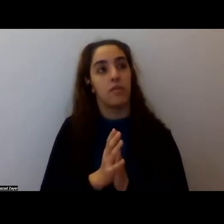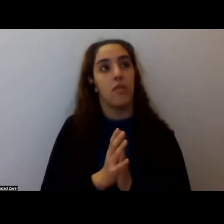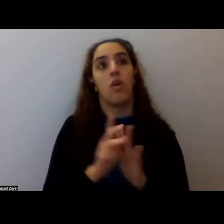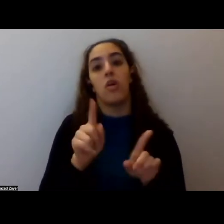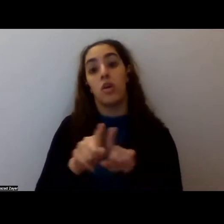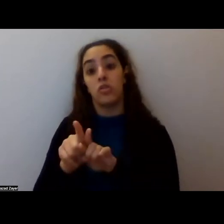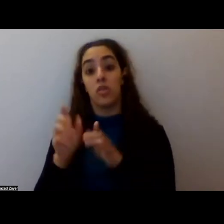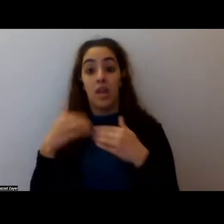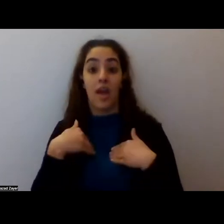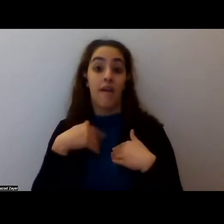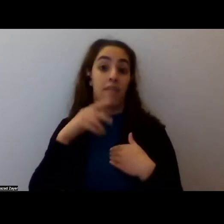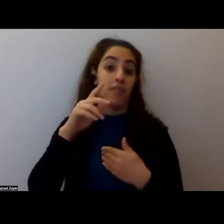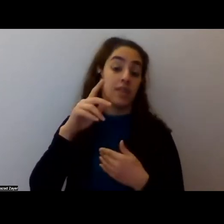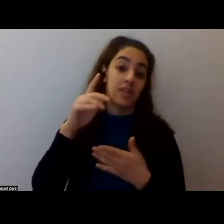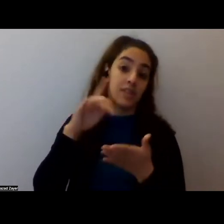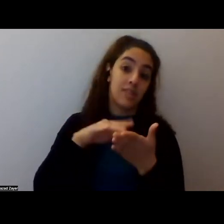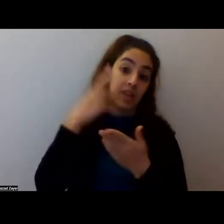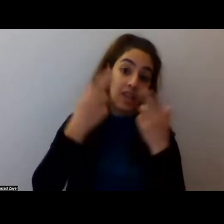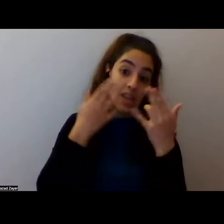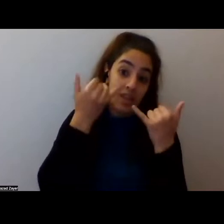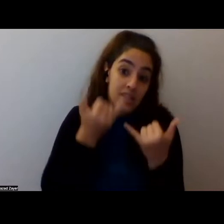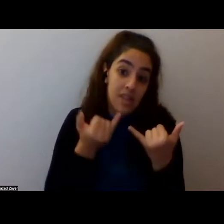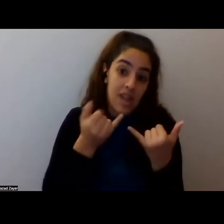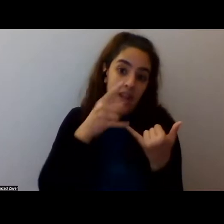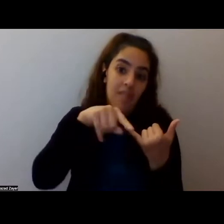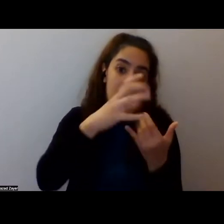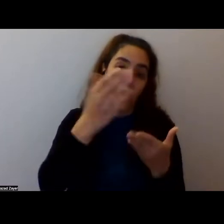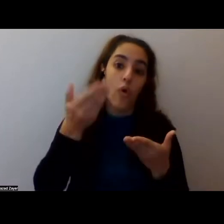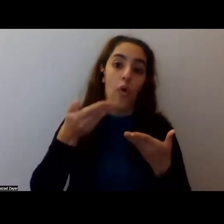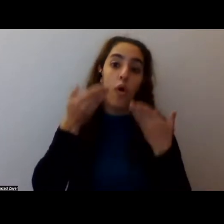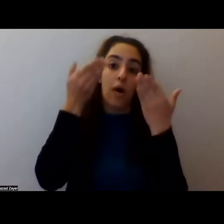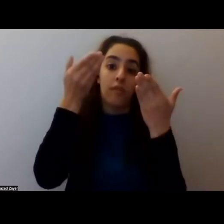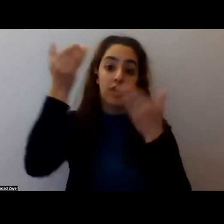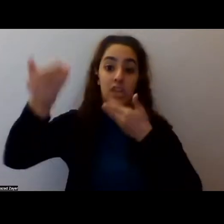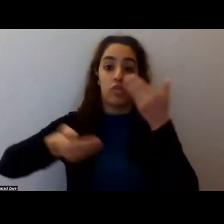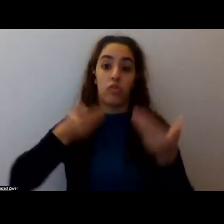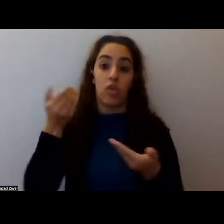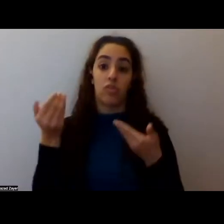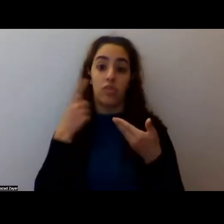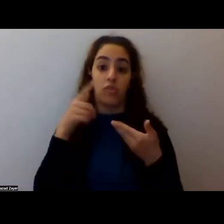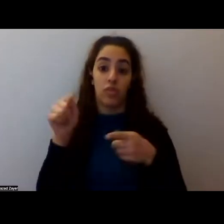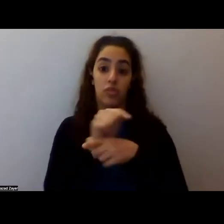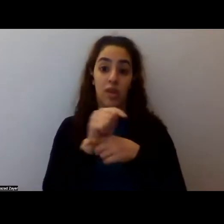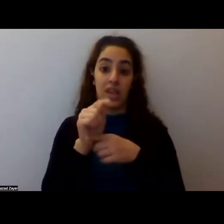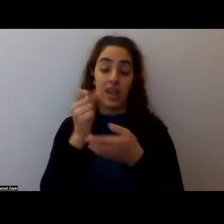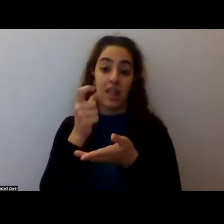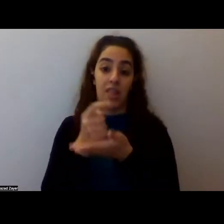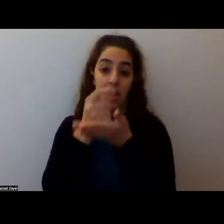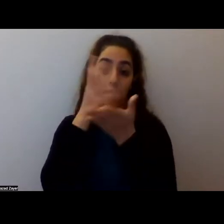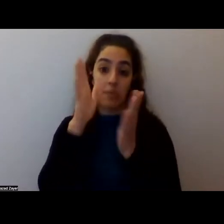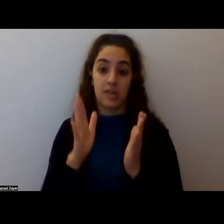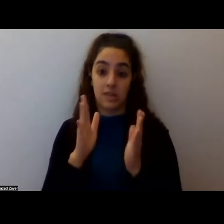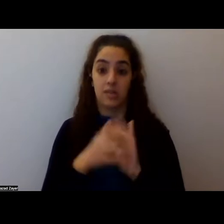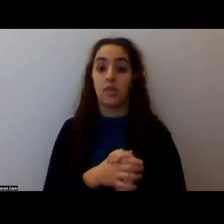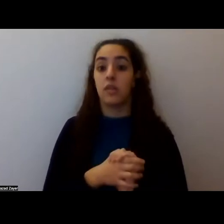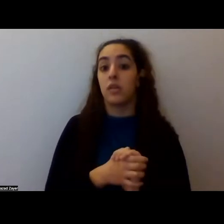psychedelics today offer like kind of an introduction to training, um, therapists, fluence training,